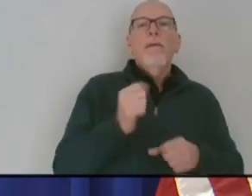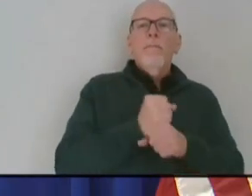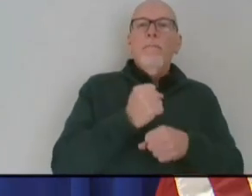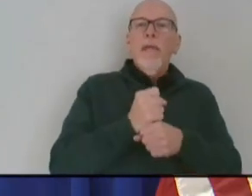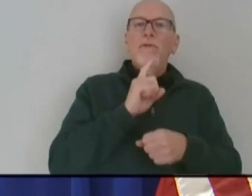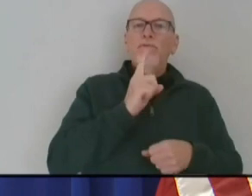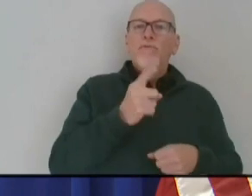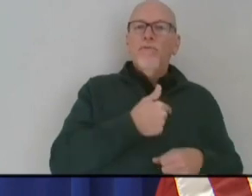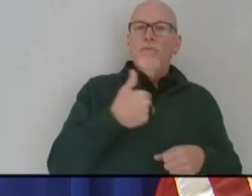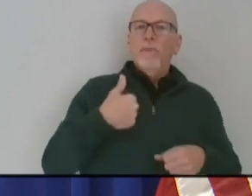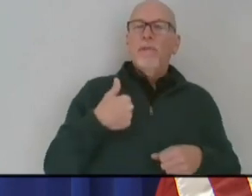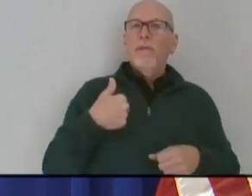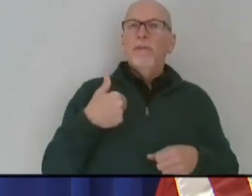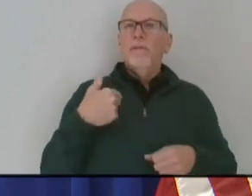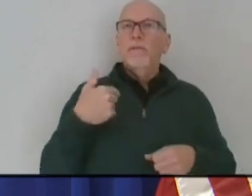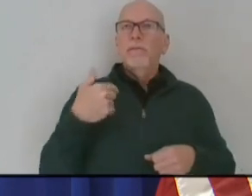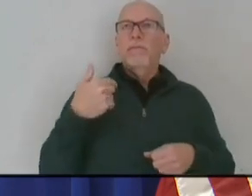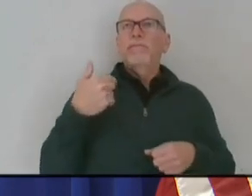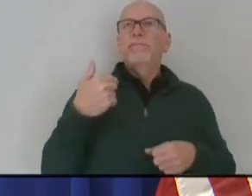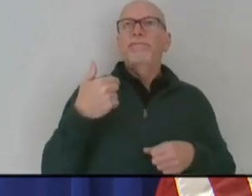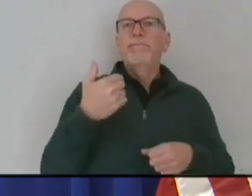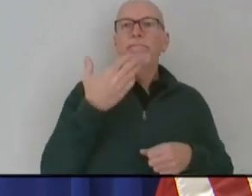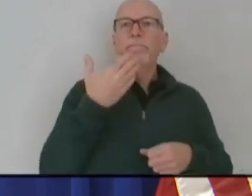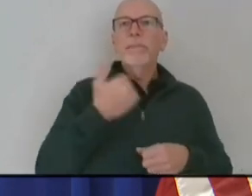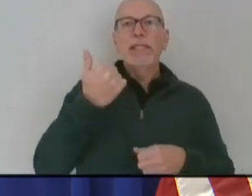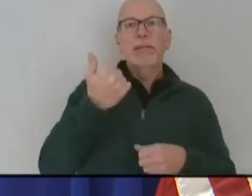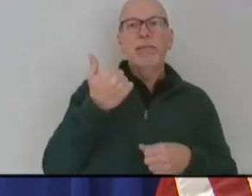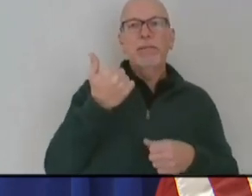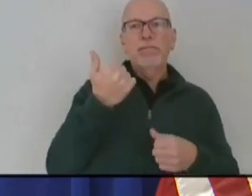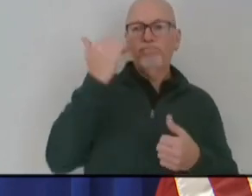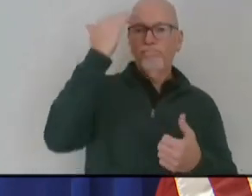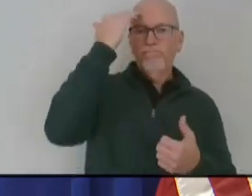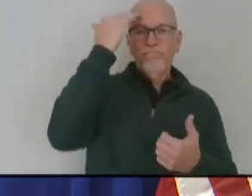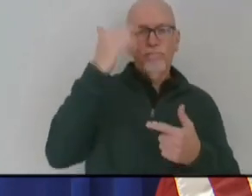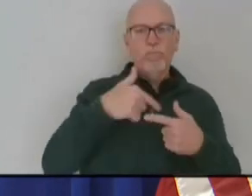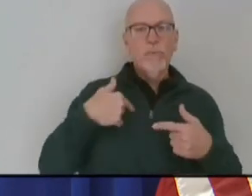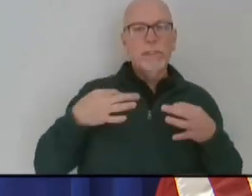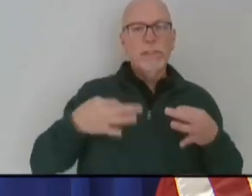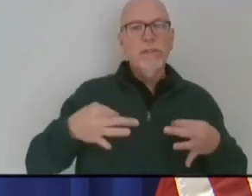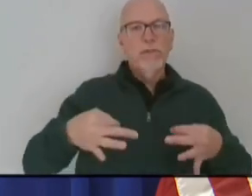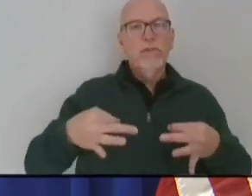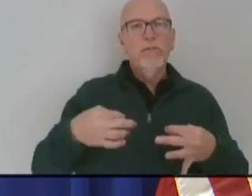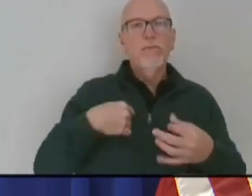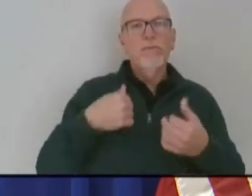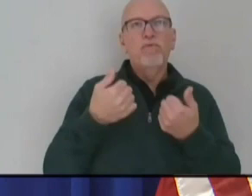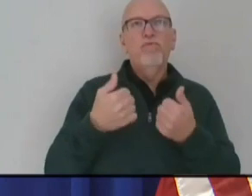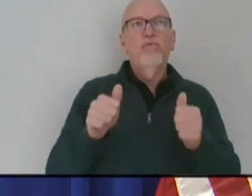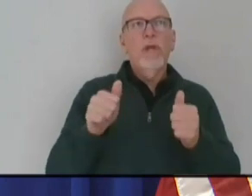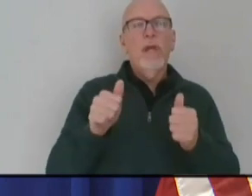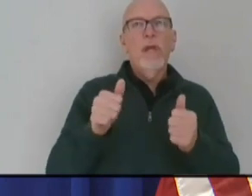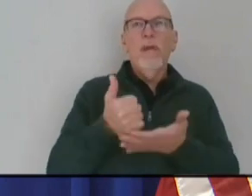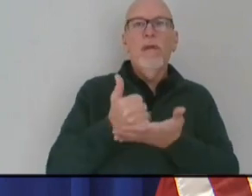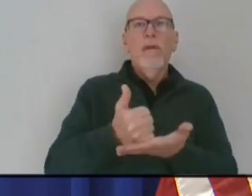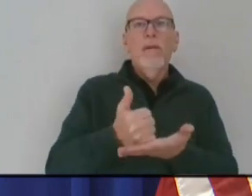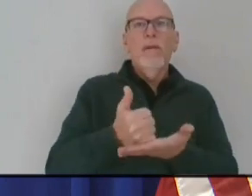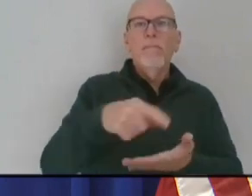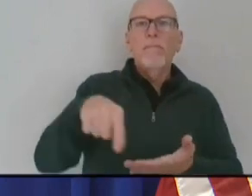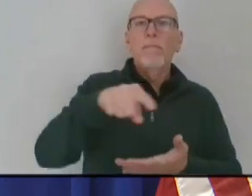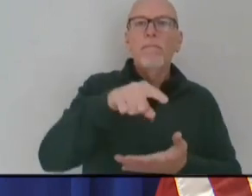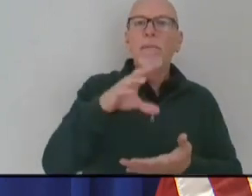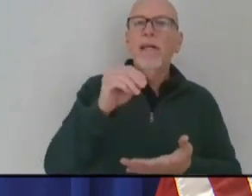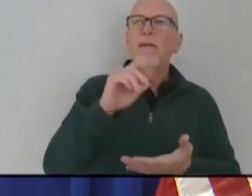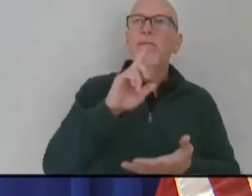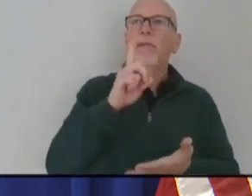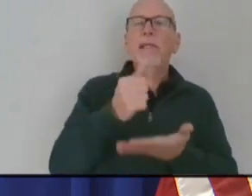that we are best informed as we make decisions to try to free up and give some relief, quite